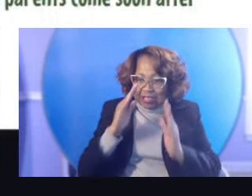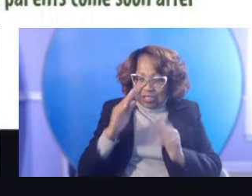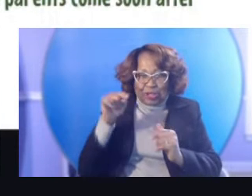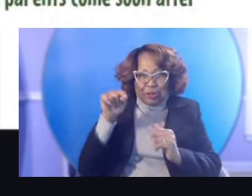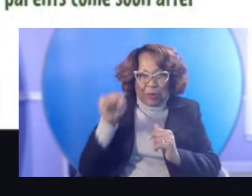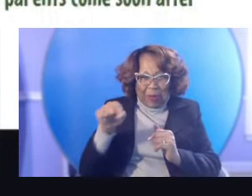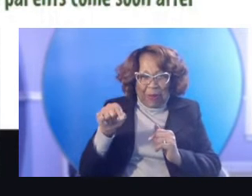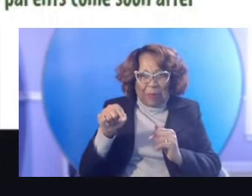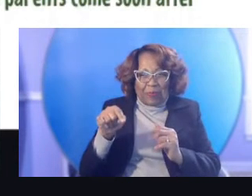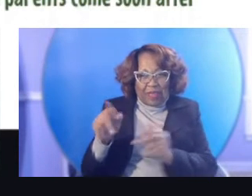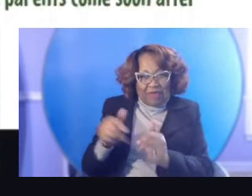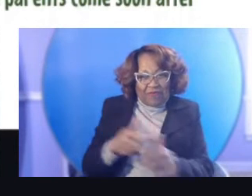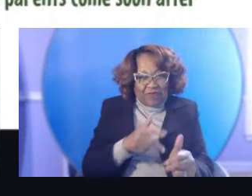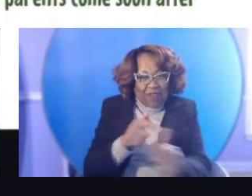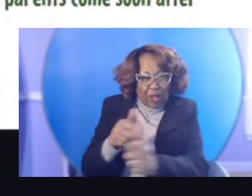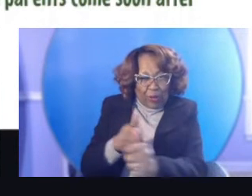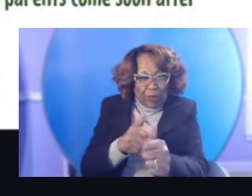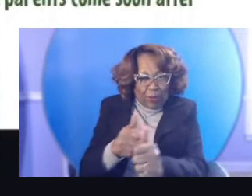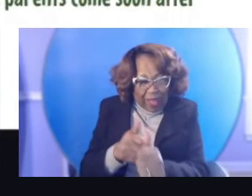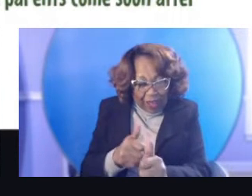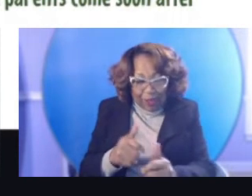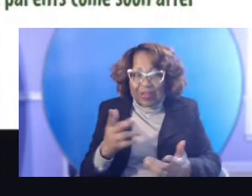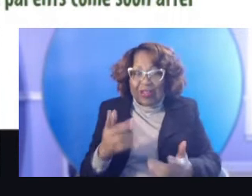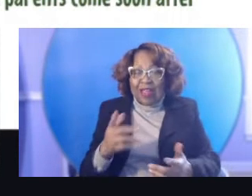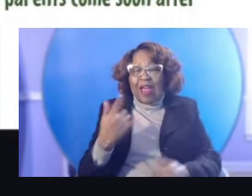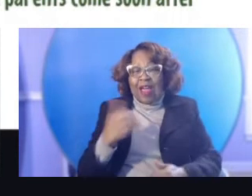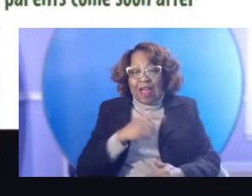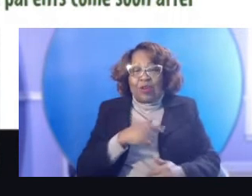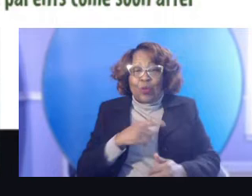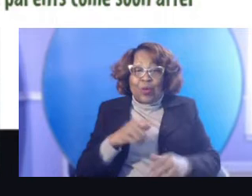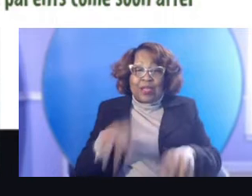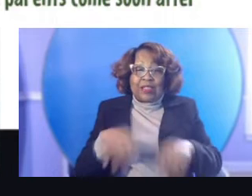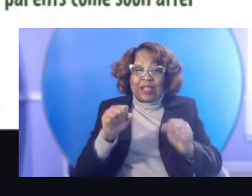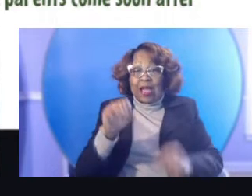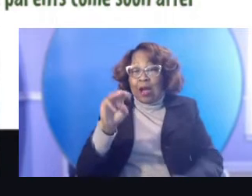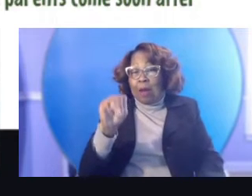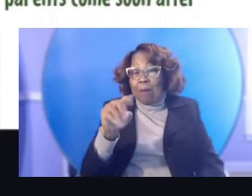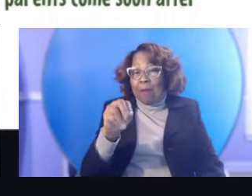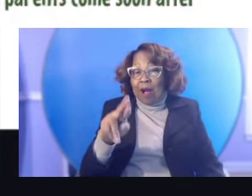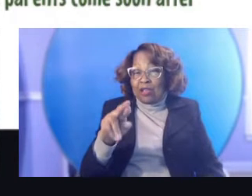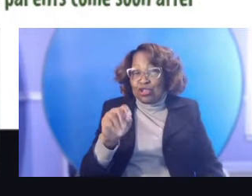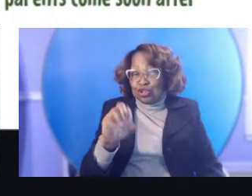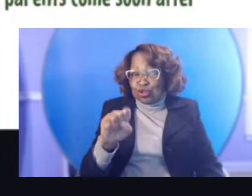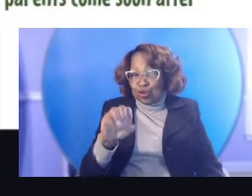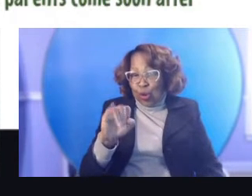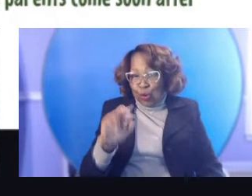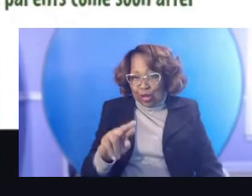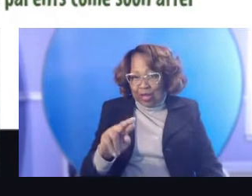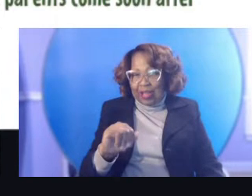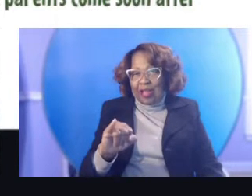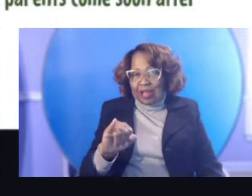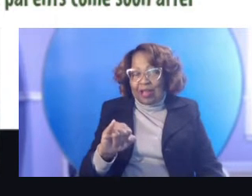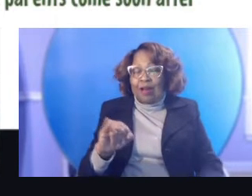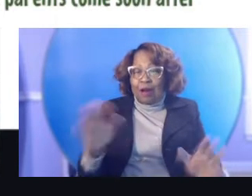have to get what we need. Um, and we take a Montessori approach, not just with the children. We make sure that our community